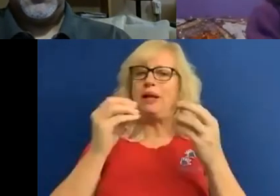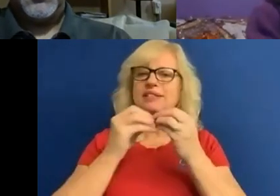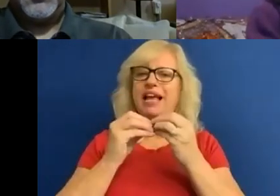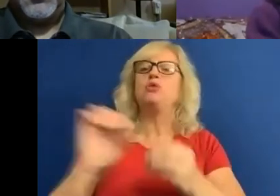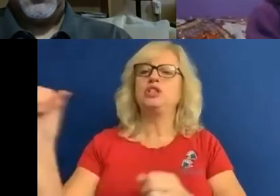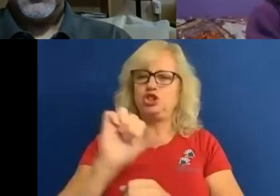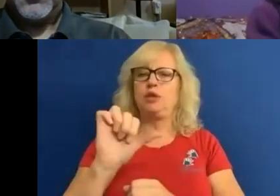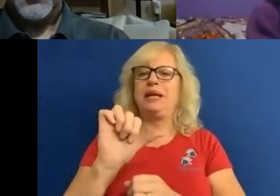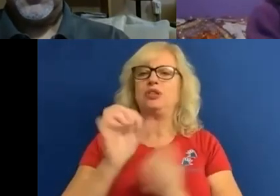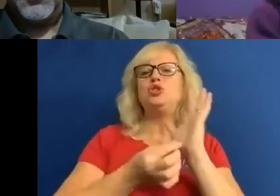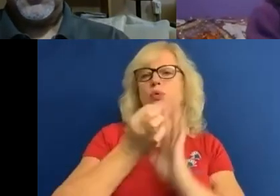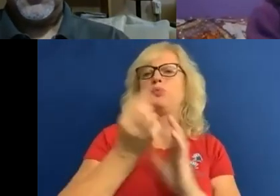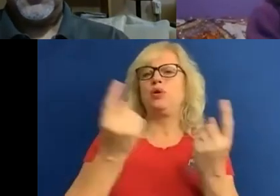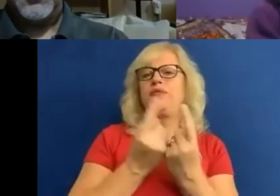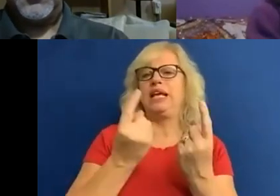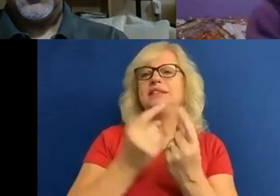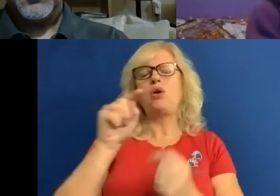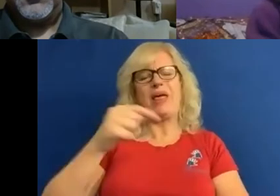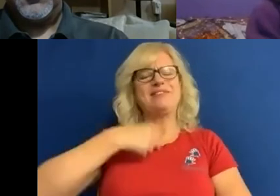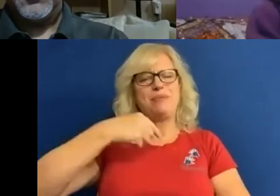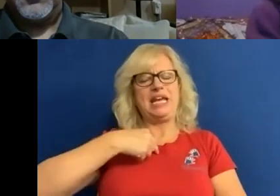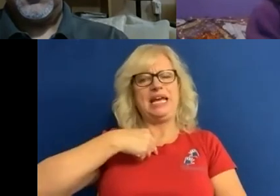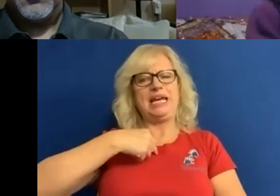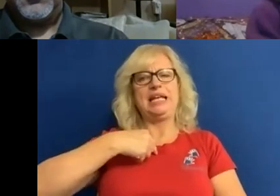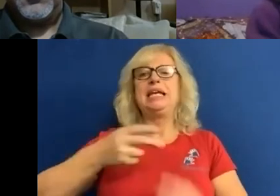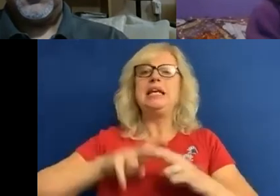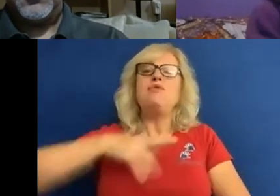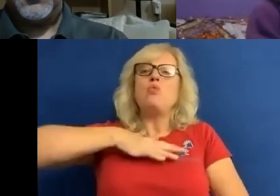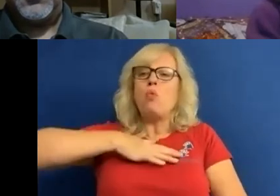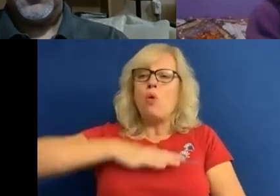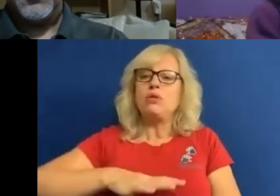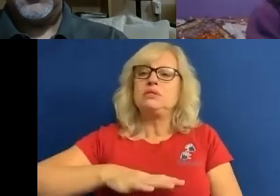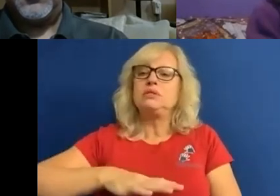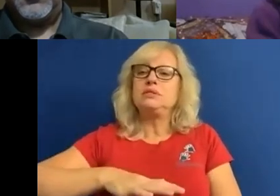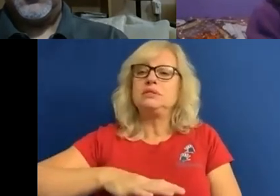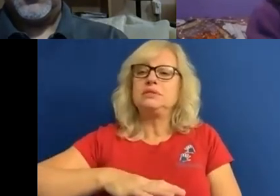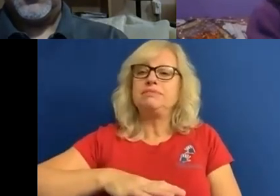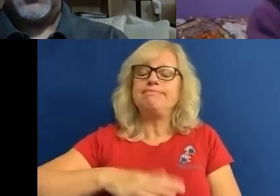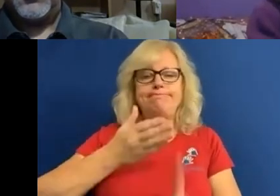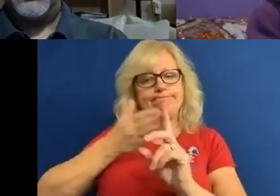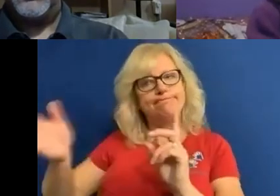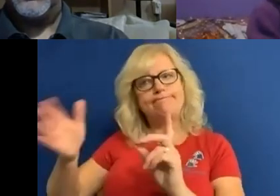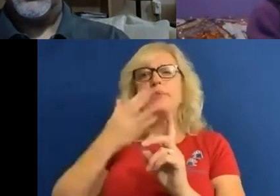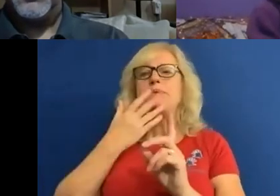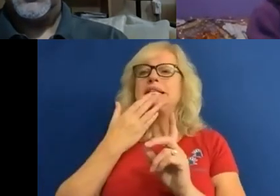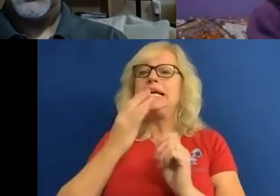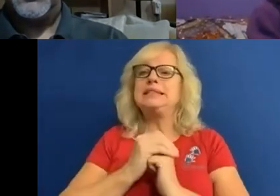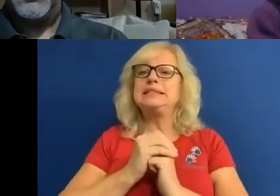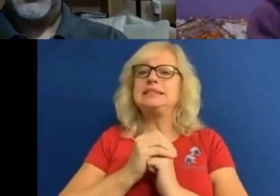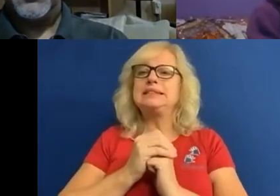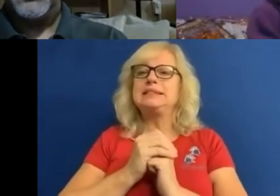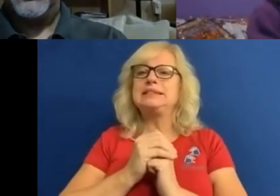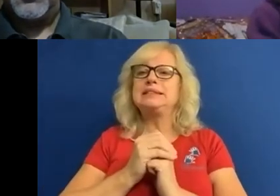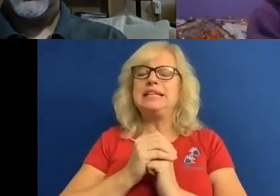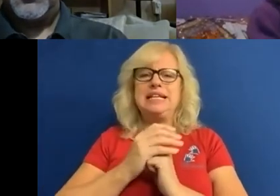better. Peter. So that's the thing for me, that if you want to avoid the mistakes, get the devil that's in the detail